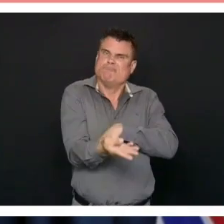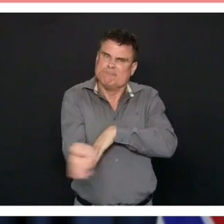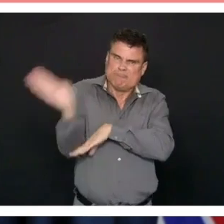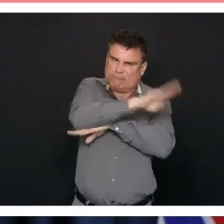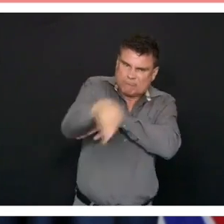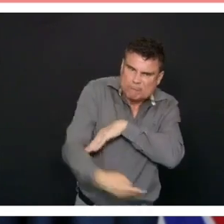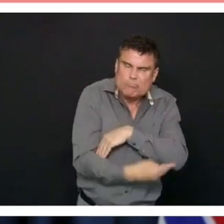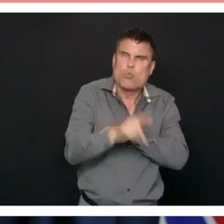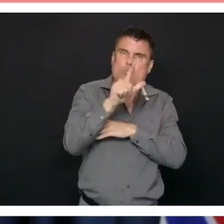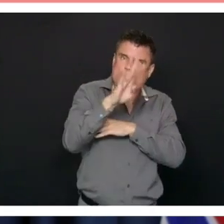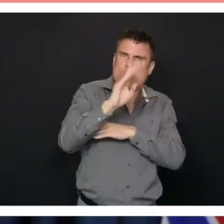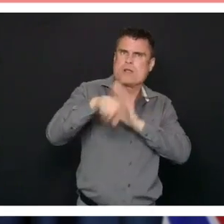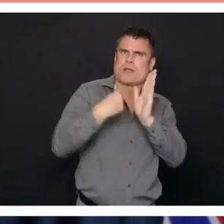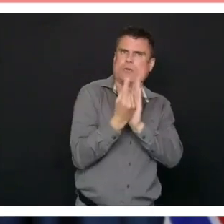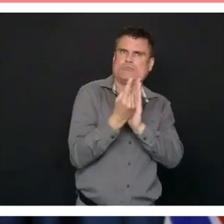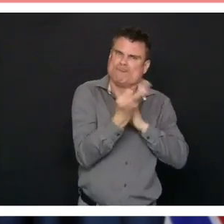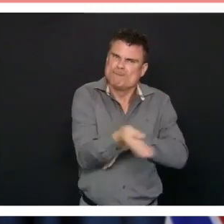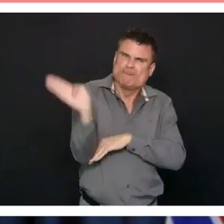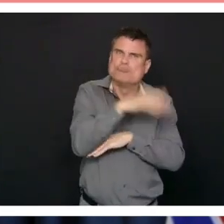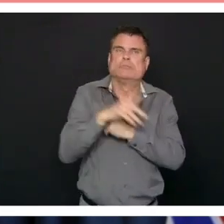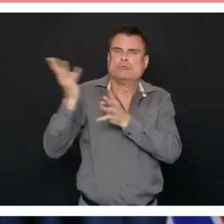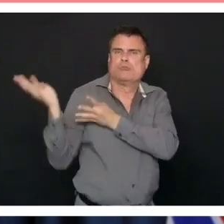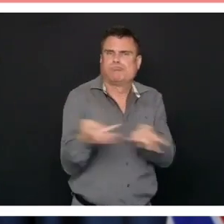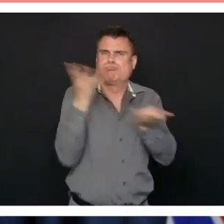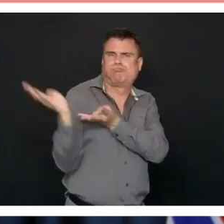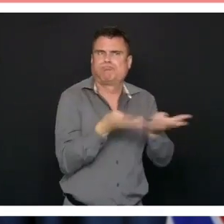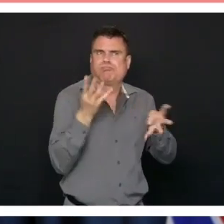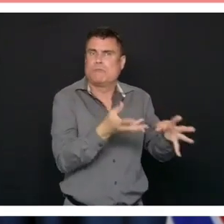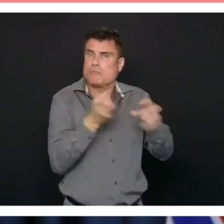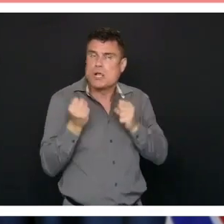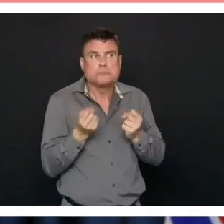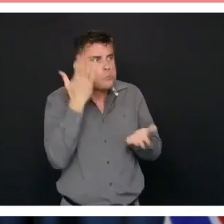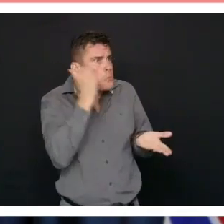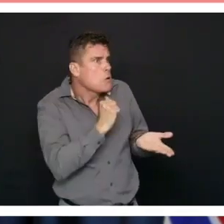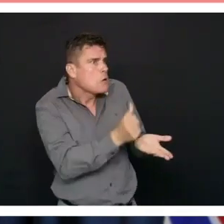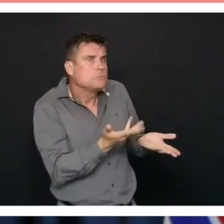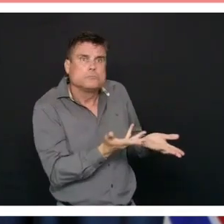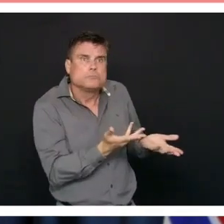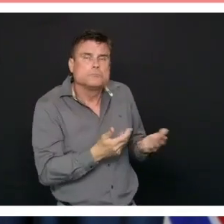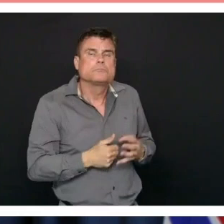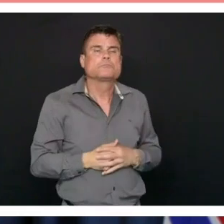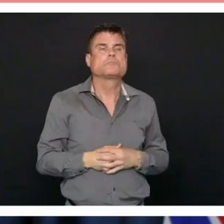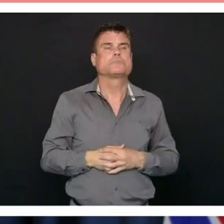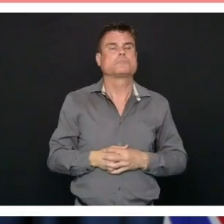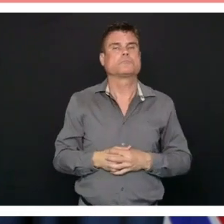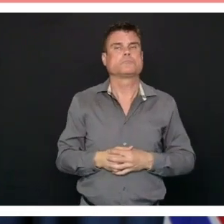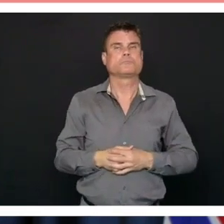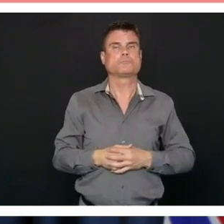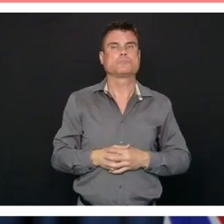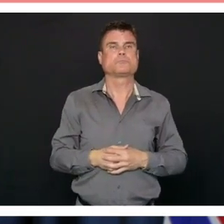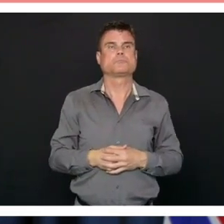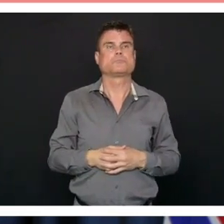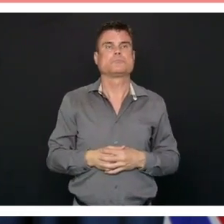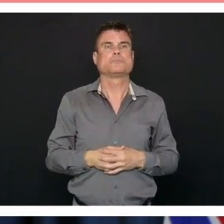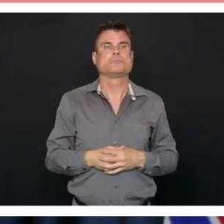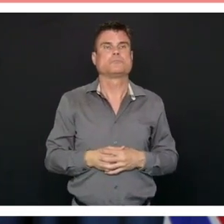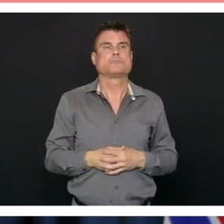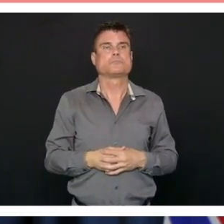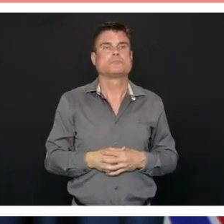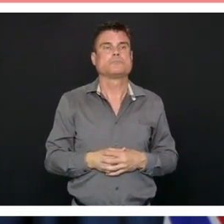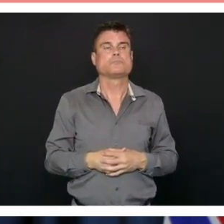also came up is it was quoted that it was easy to shut down the electrosurgery but can you give us a sense of just